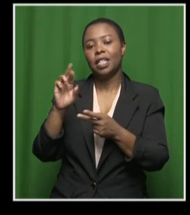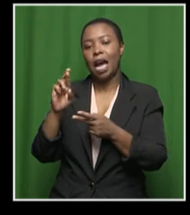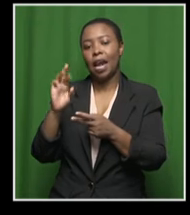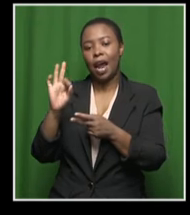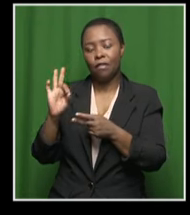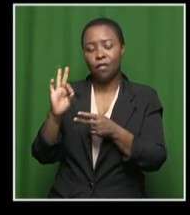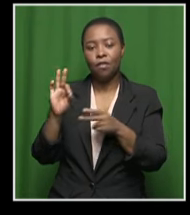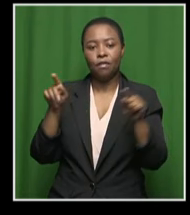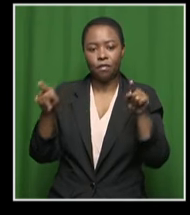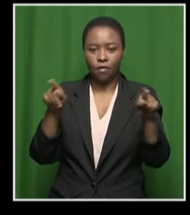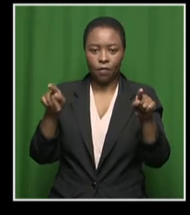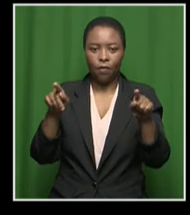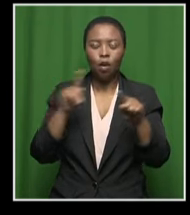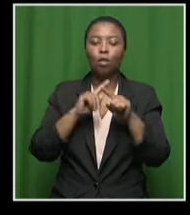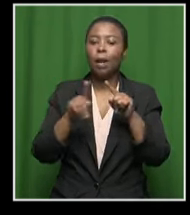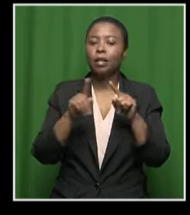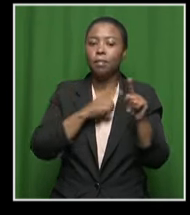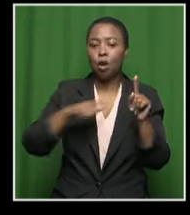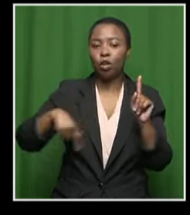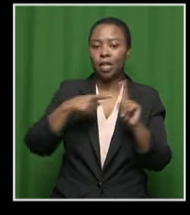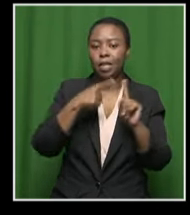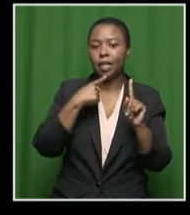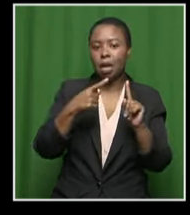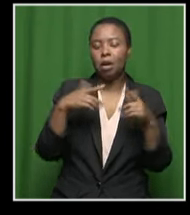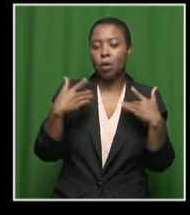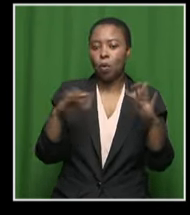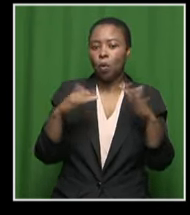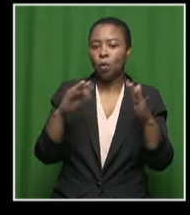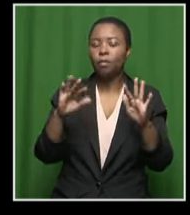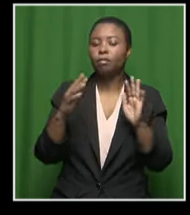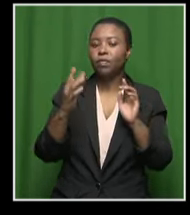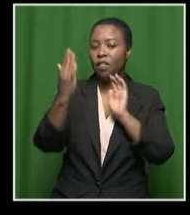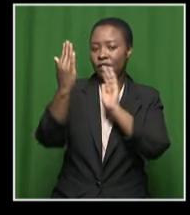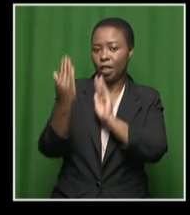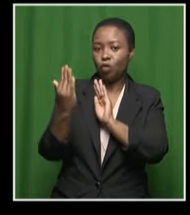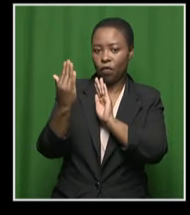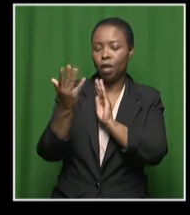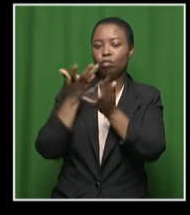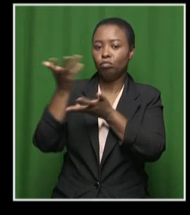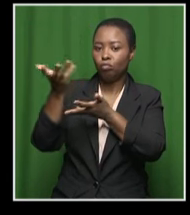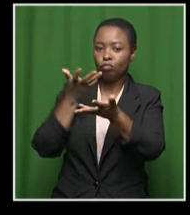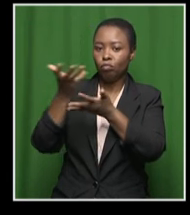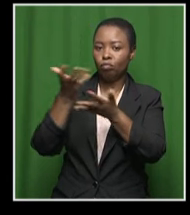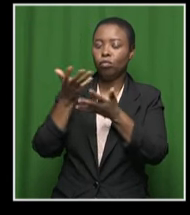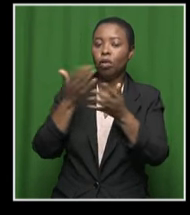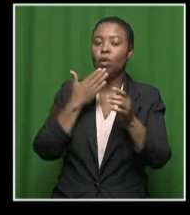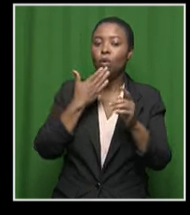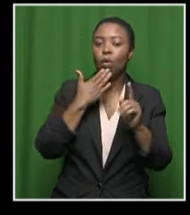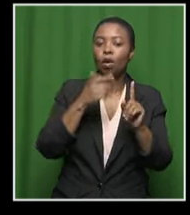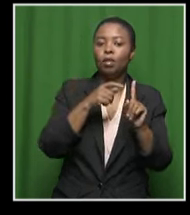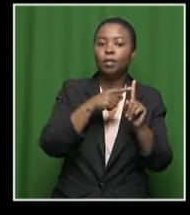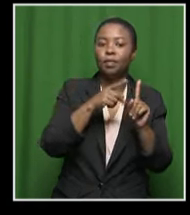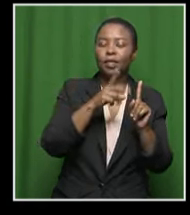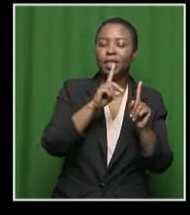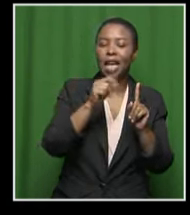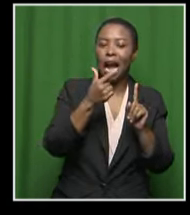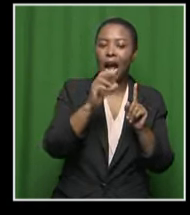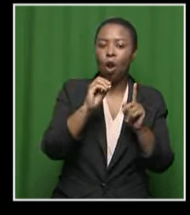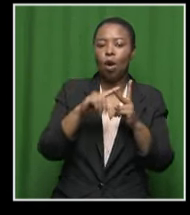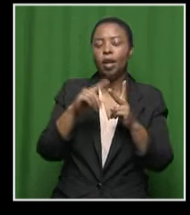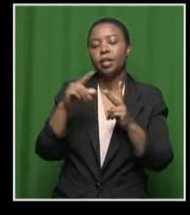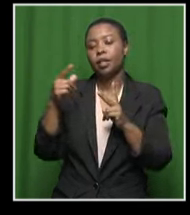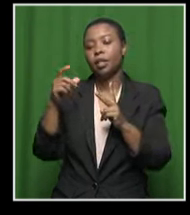expressed South Africa's support for the imminent face-to-face dialogue between General Dagalo and General Pohan and